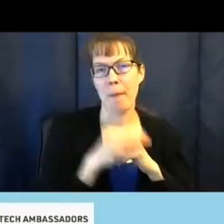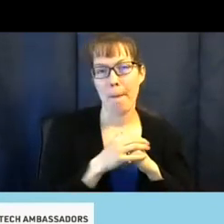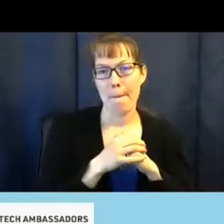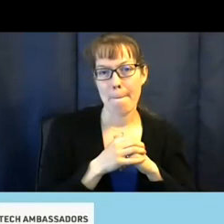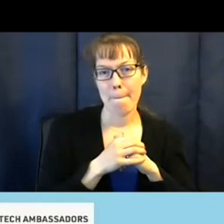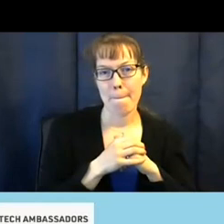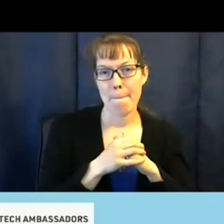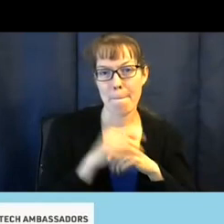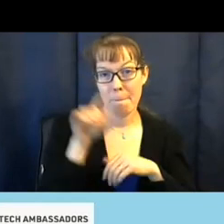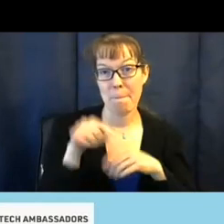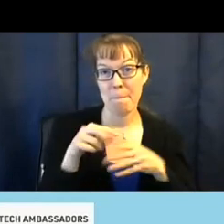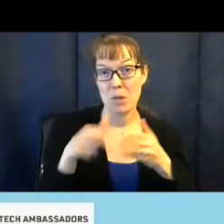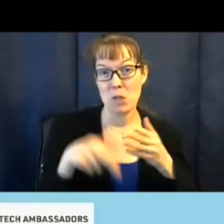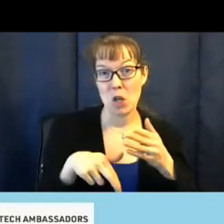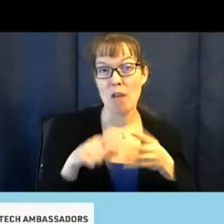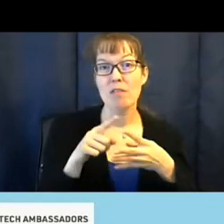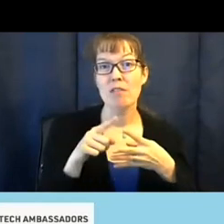All right. So, here we go.